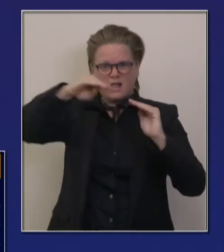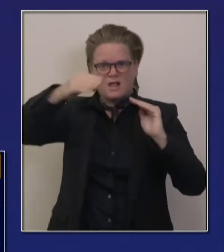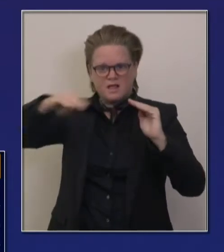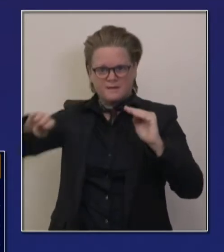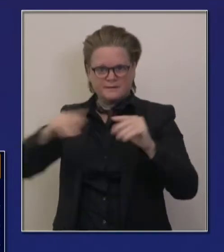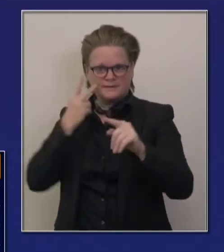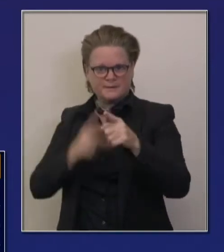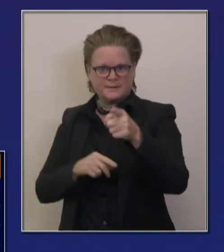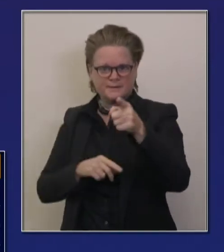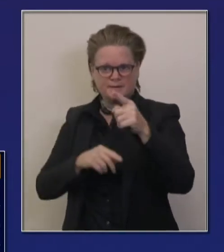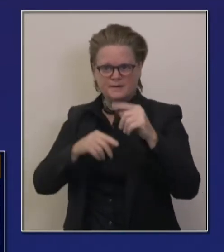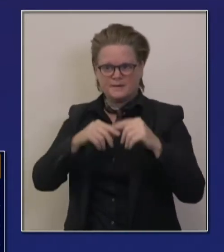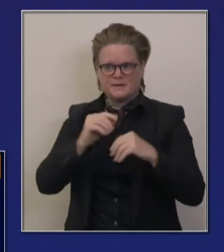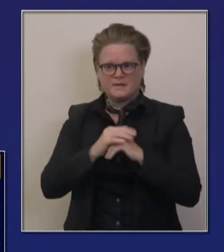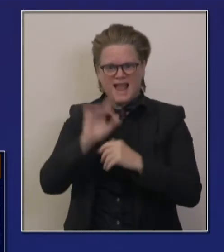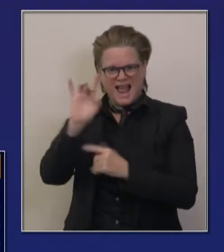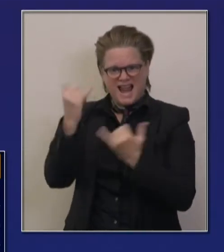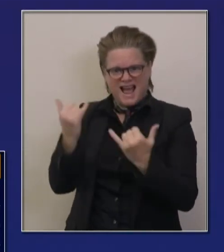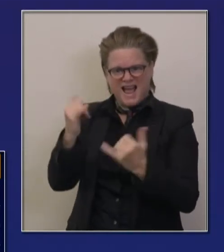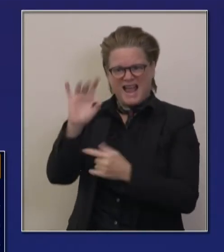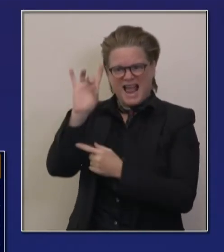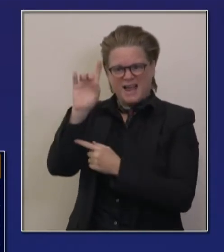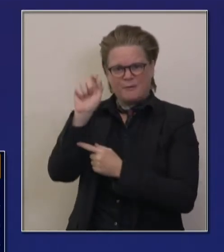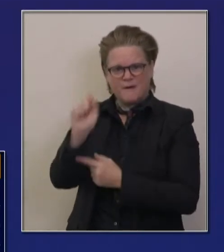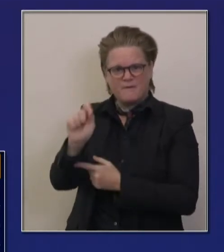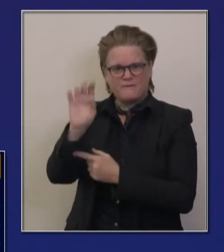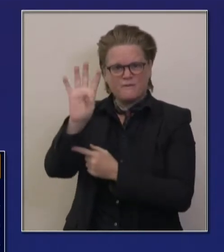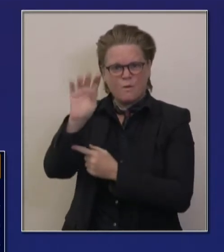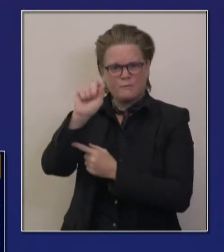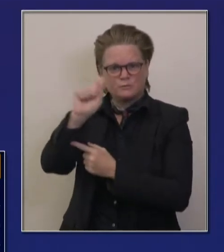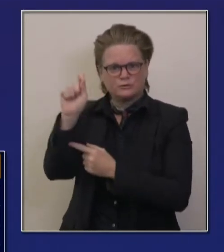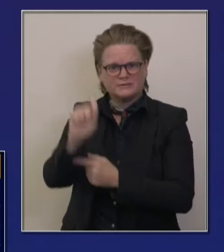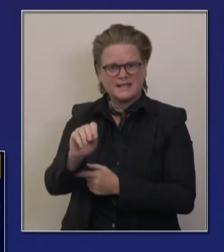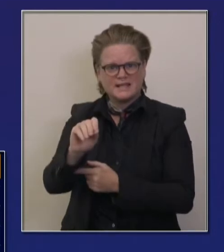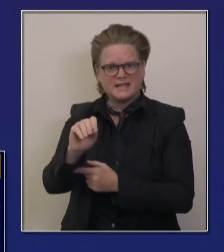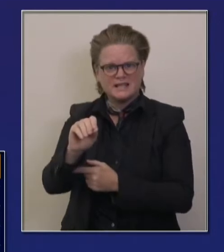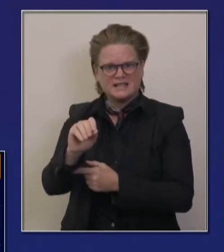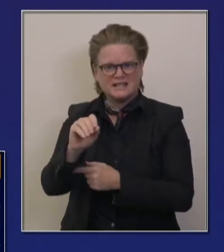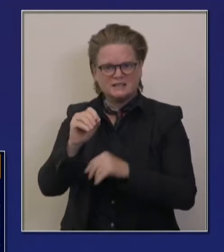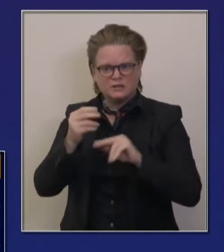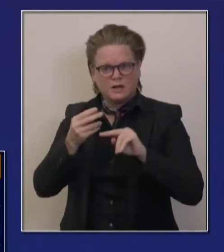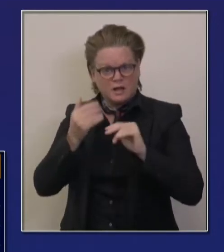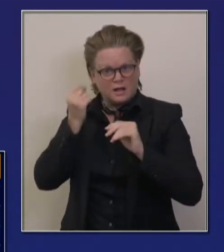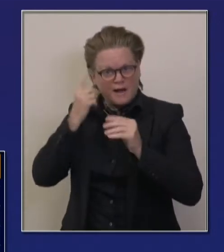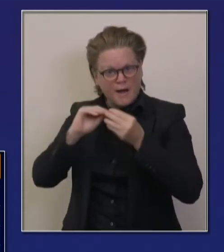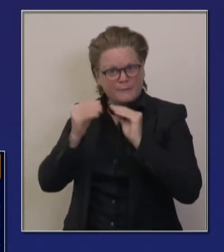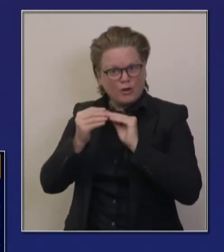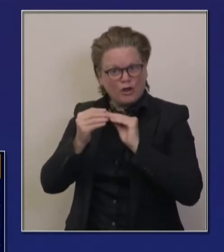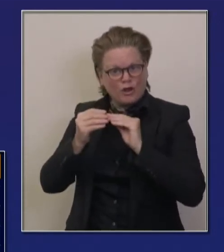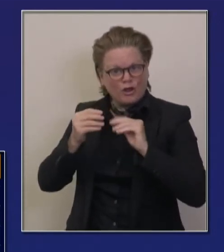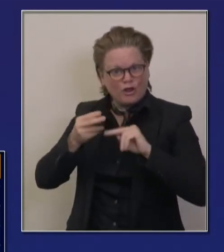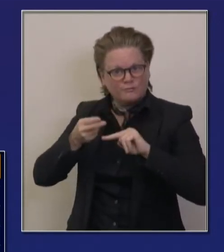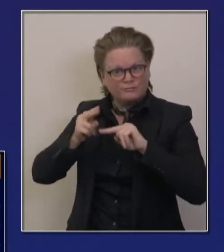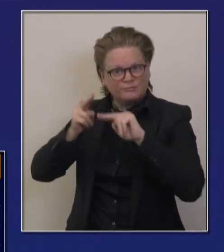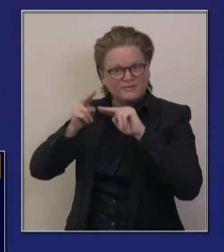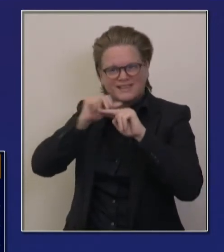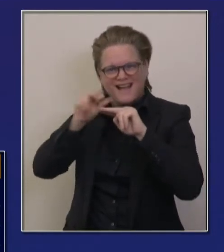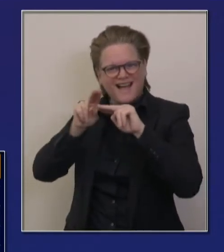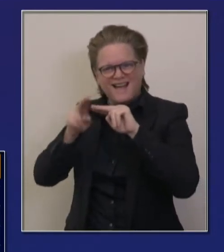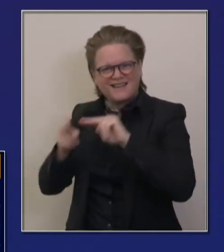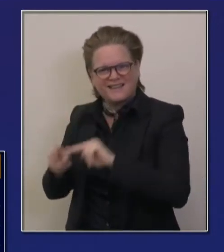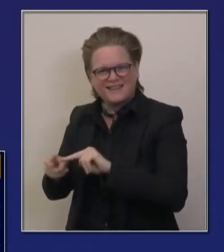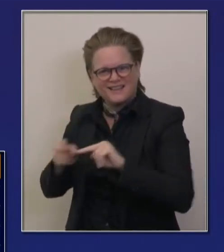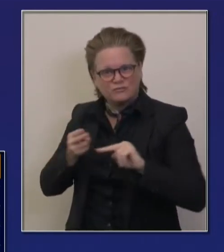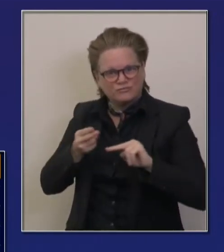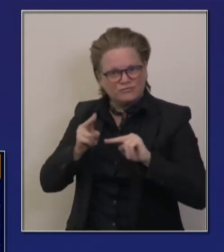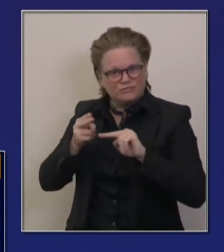8.4%. You can see that rate beginning to rise just looking at the last seven days, uh, of testing. You